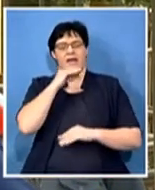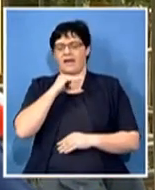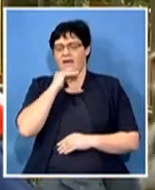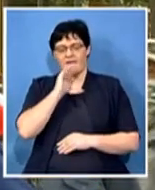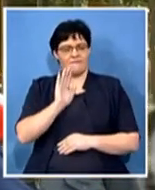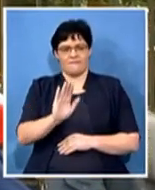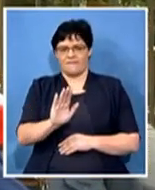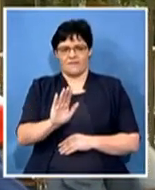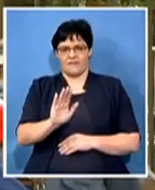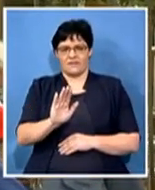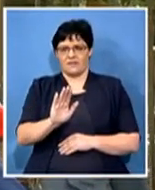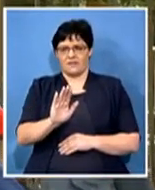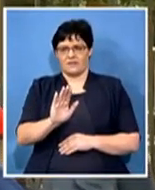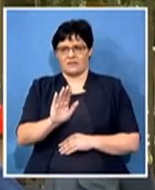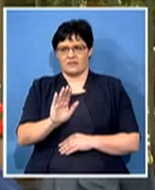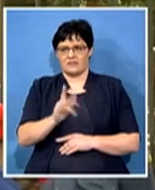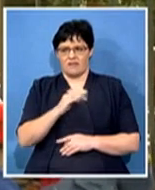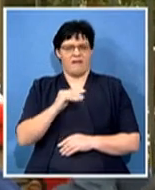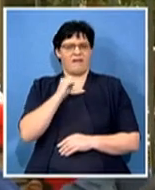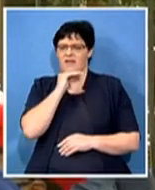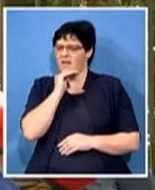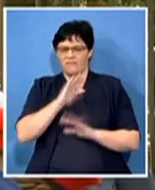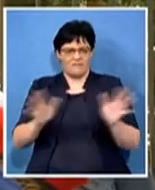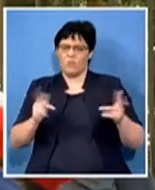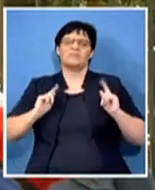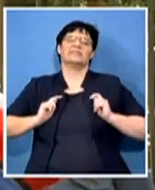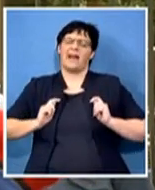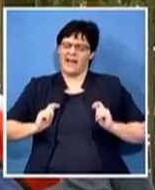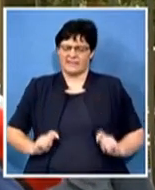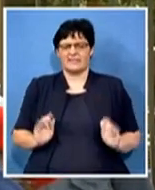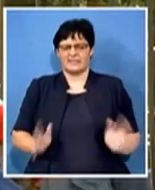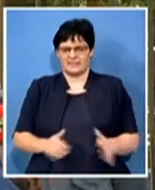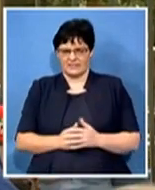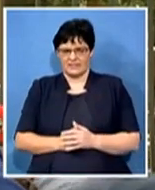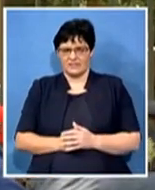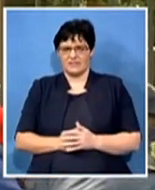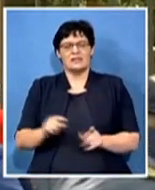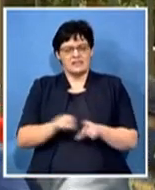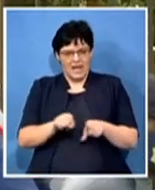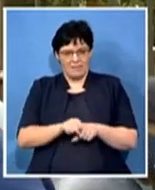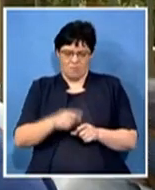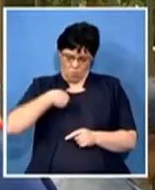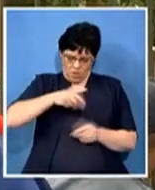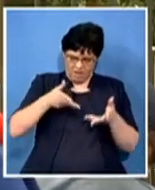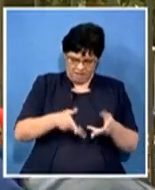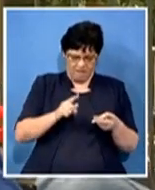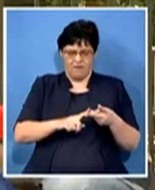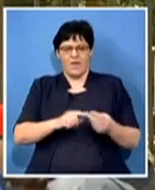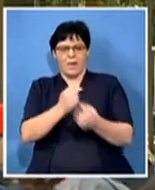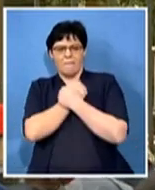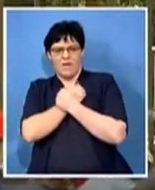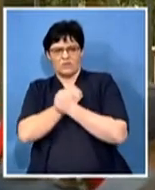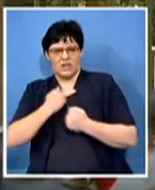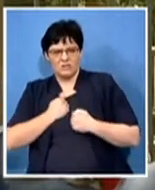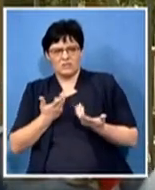We are here with also our parents who are actually staying in these houses, these asbestos